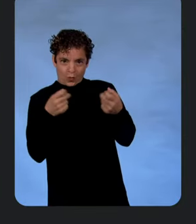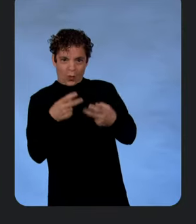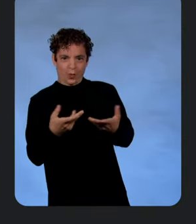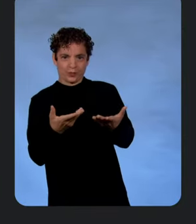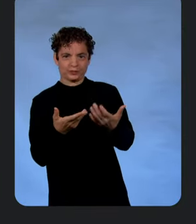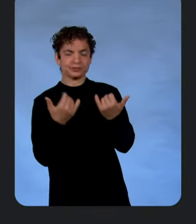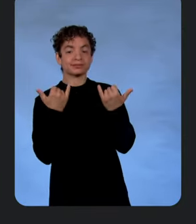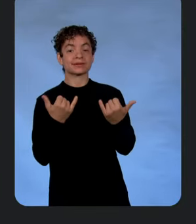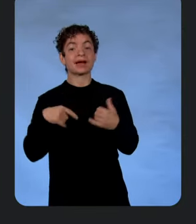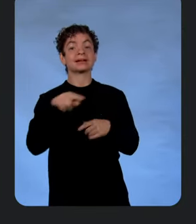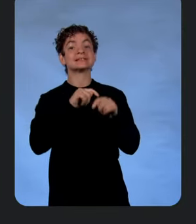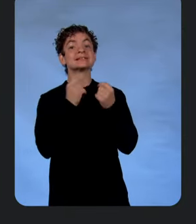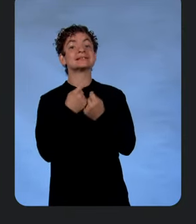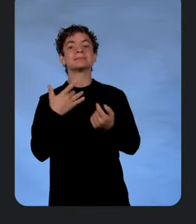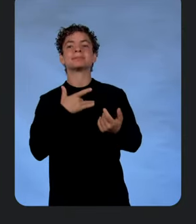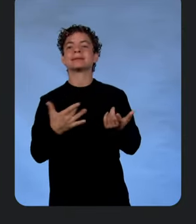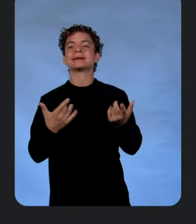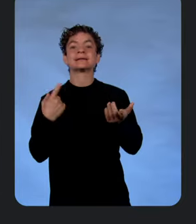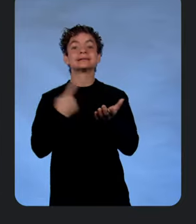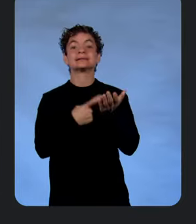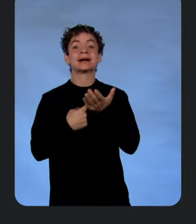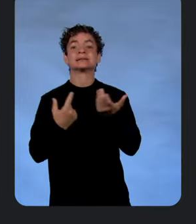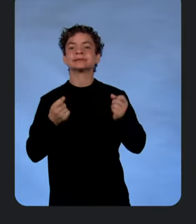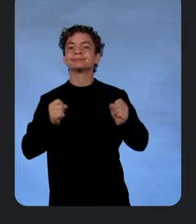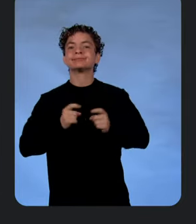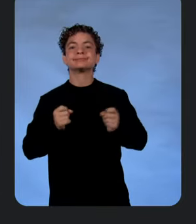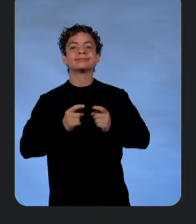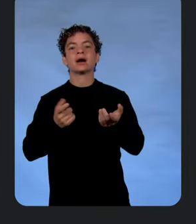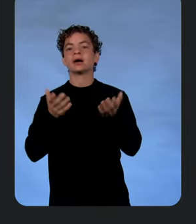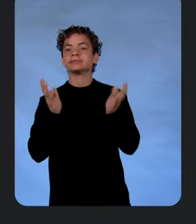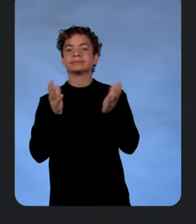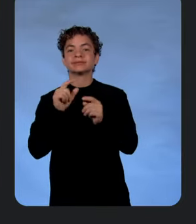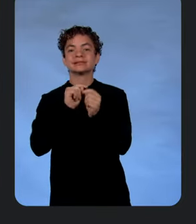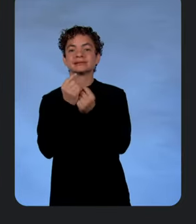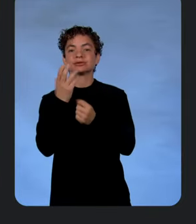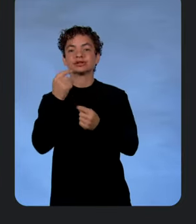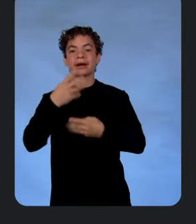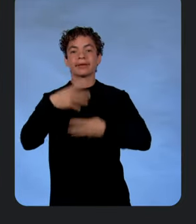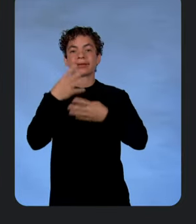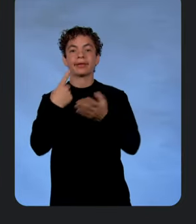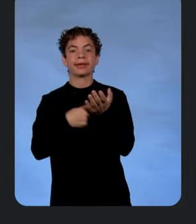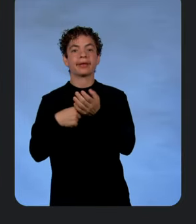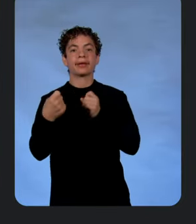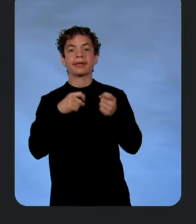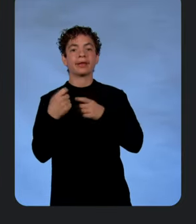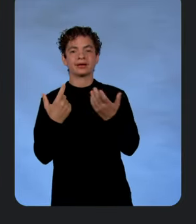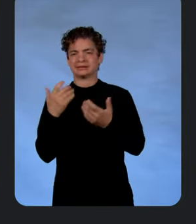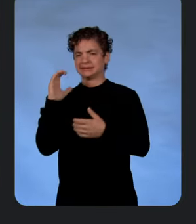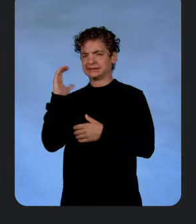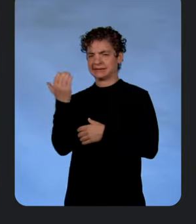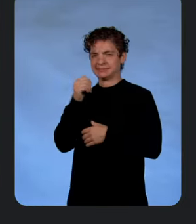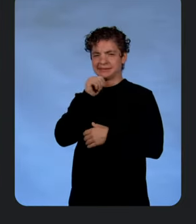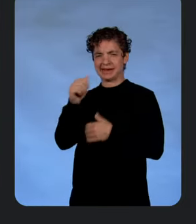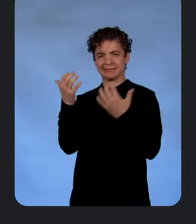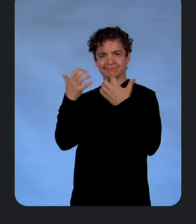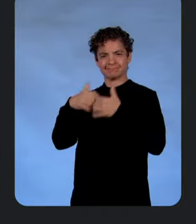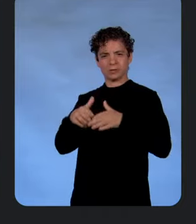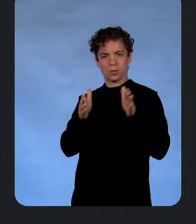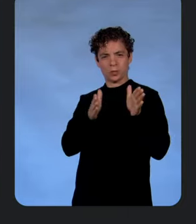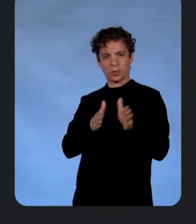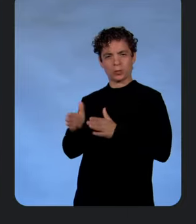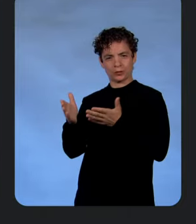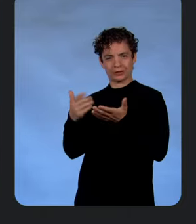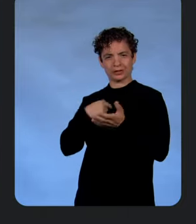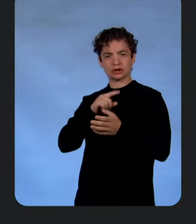today, teams tend to do this in kind of an ad hoc way. They're just sort of trying stuff and discussing it in the team chat. Doesn't seem like the best way to